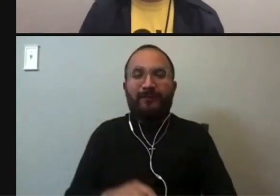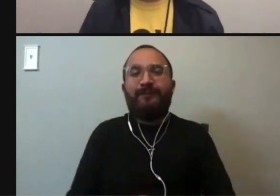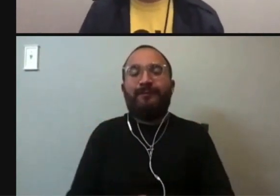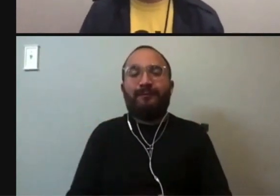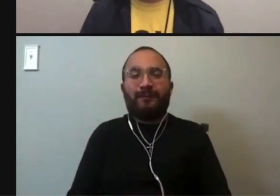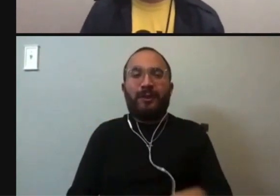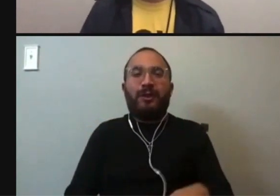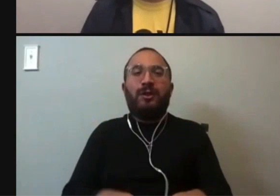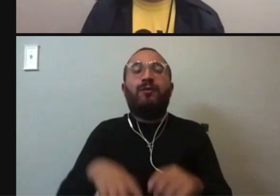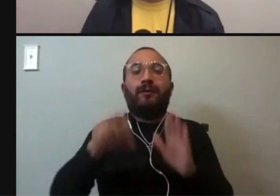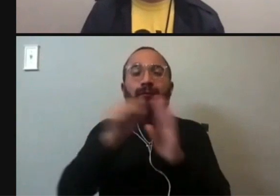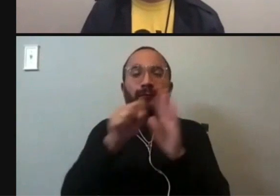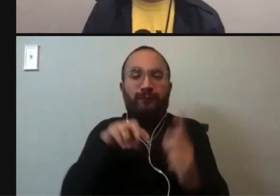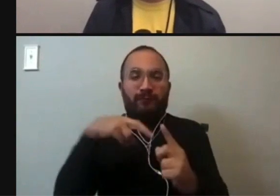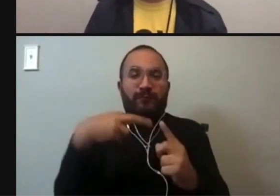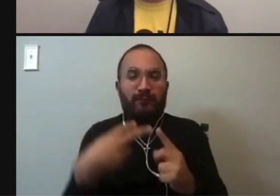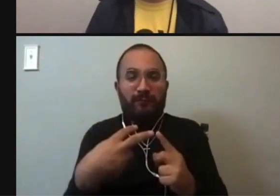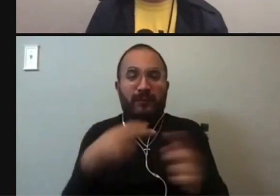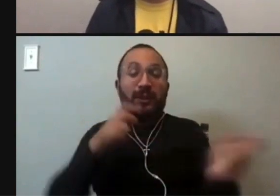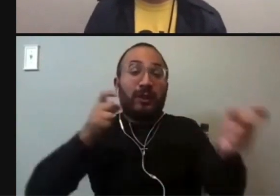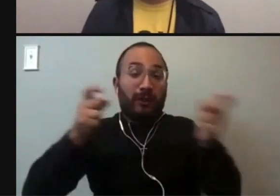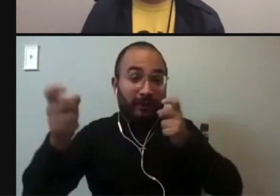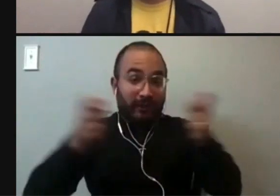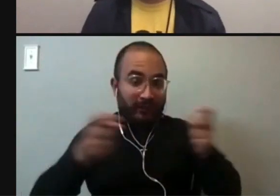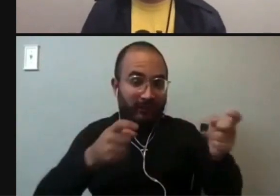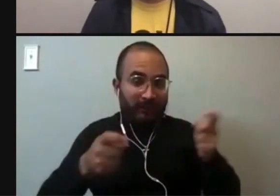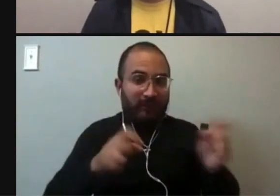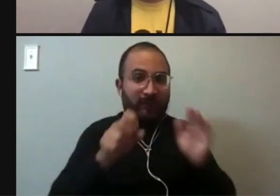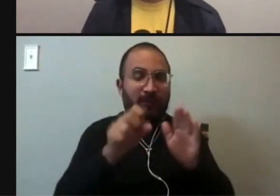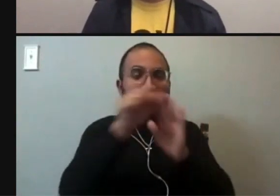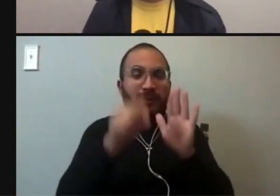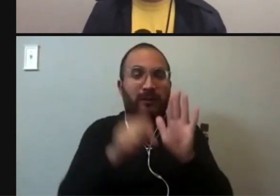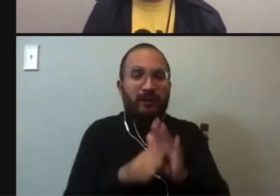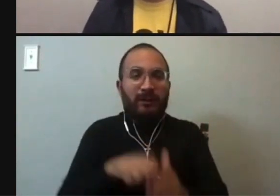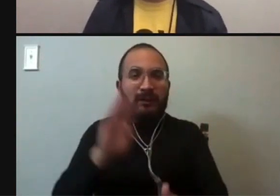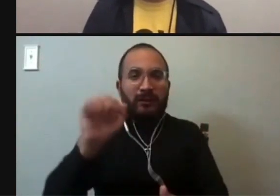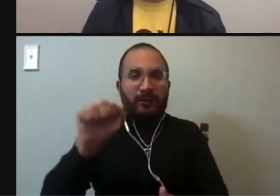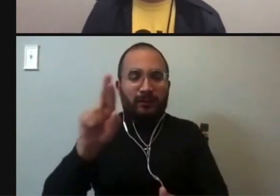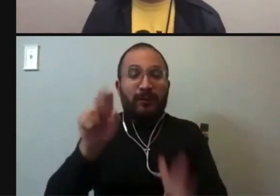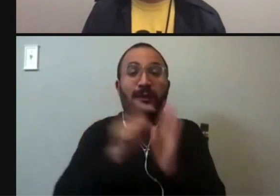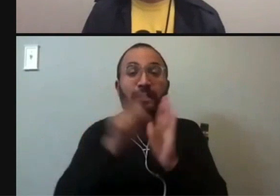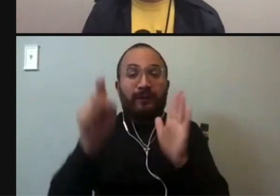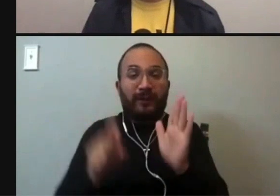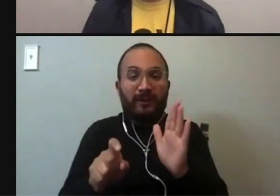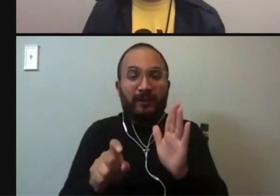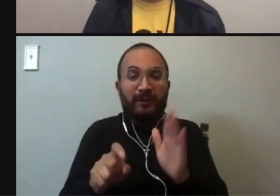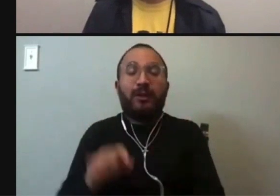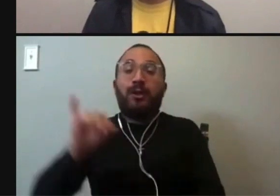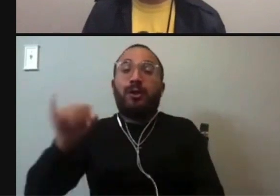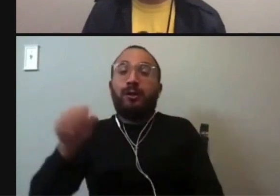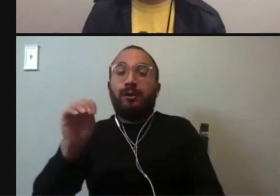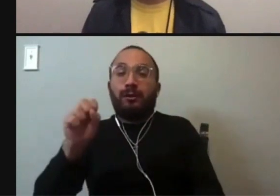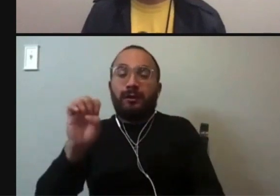also has administrative control over the State Bar of Texas. Um, Justice Martinez, who will be joining us shortly,